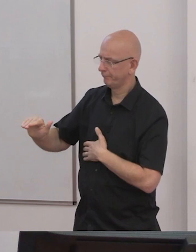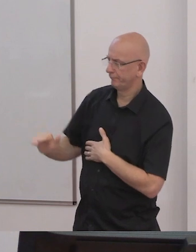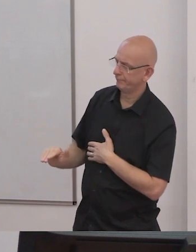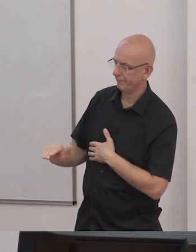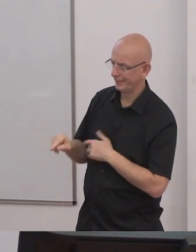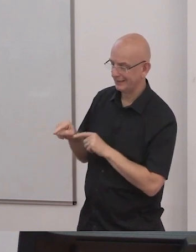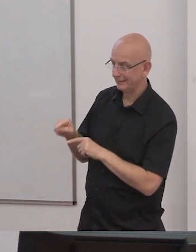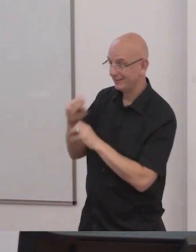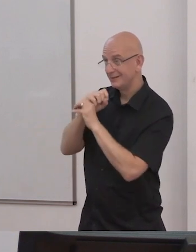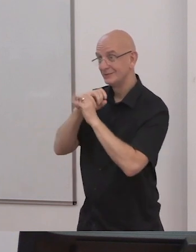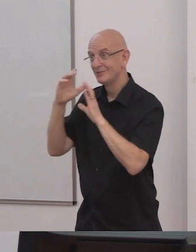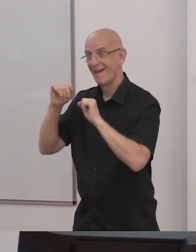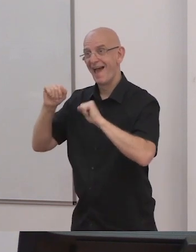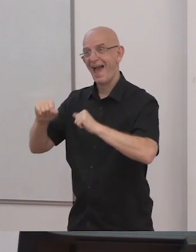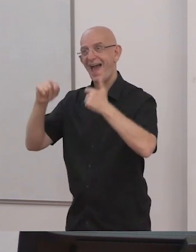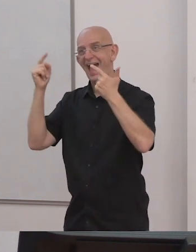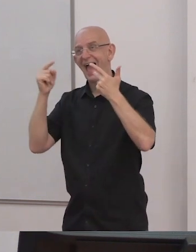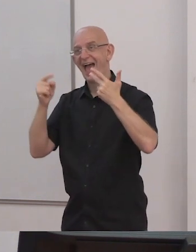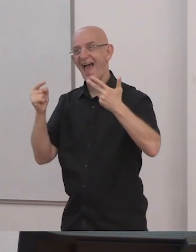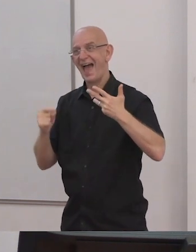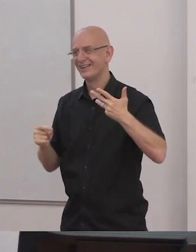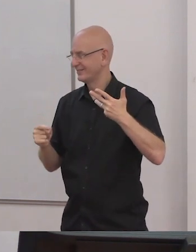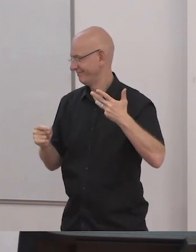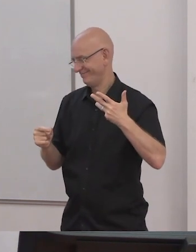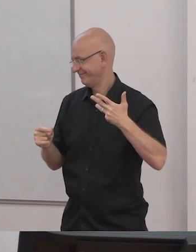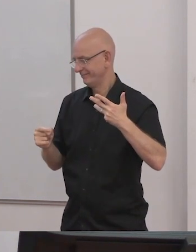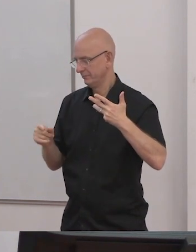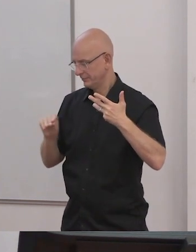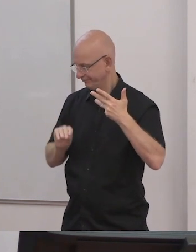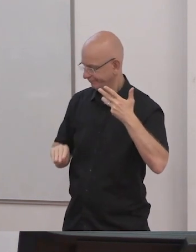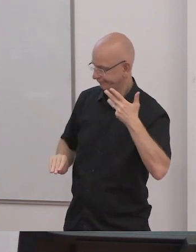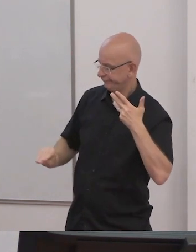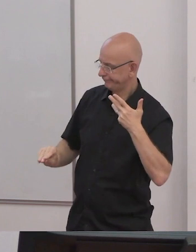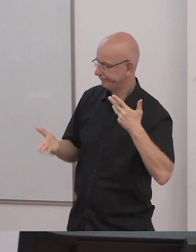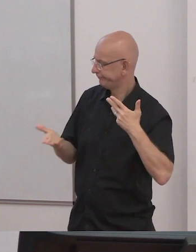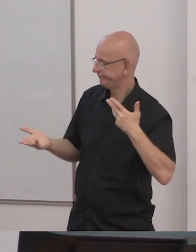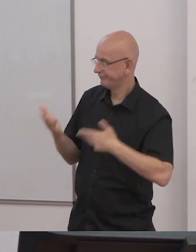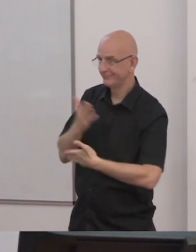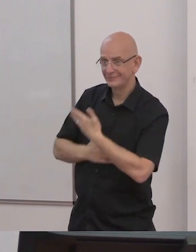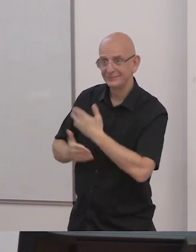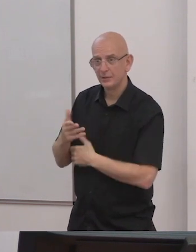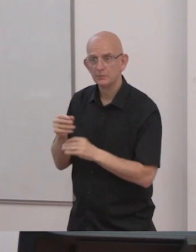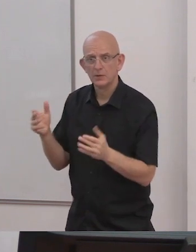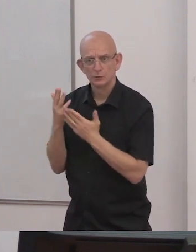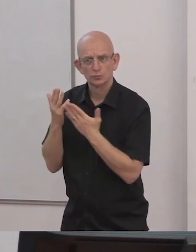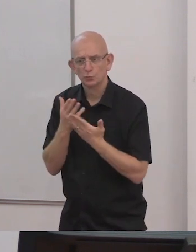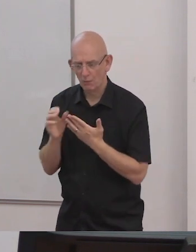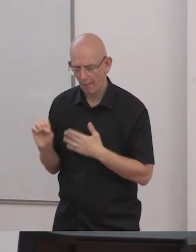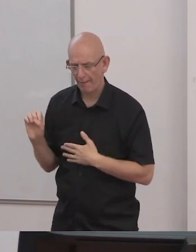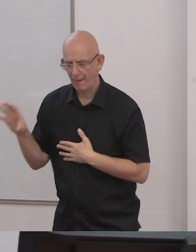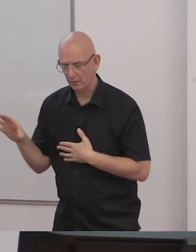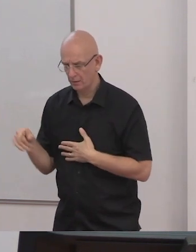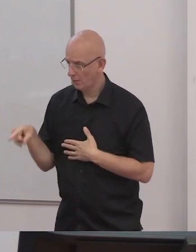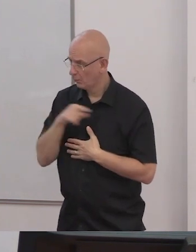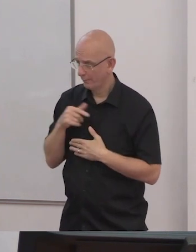continue to be blocked in breaking down not only those